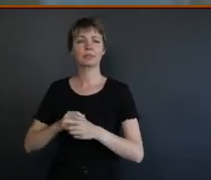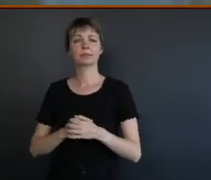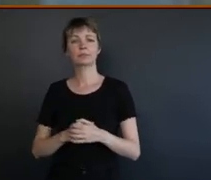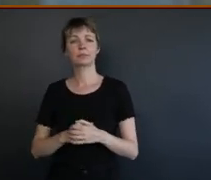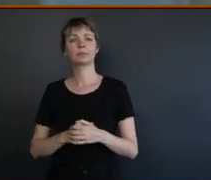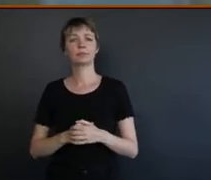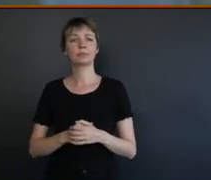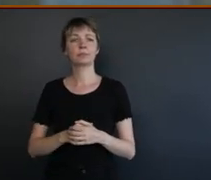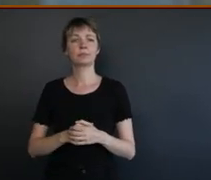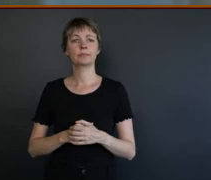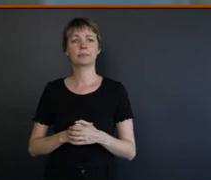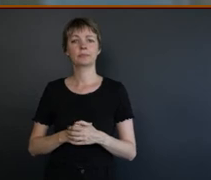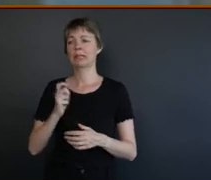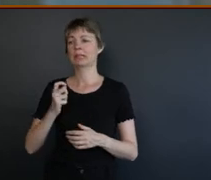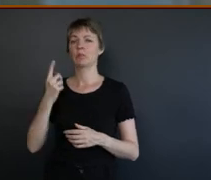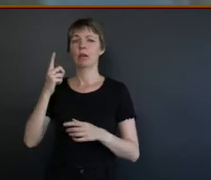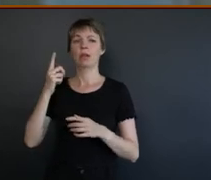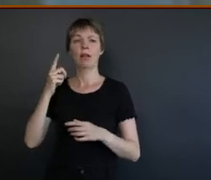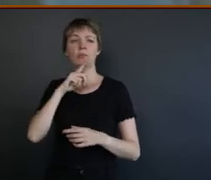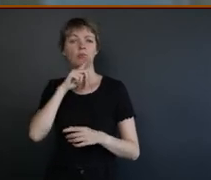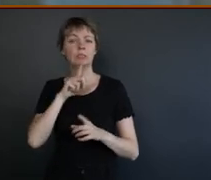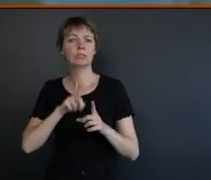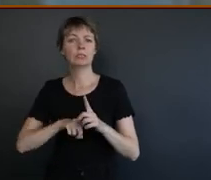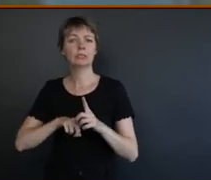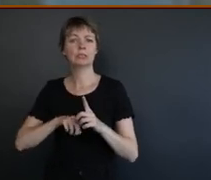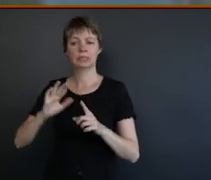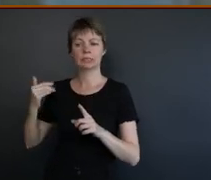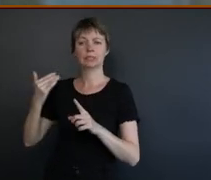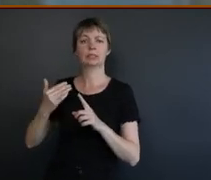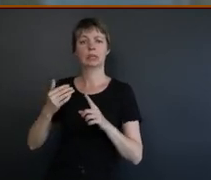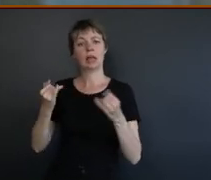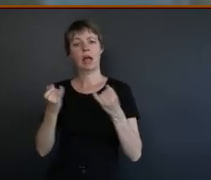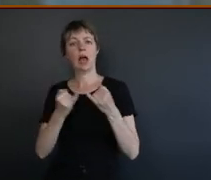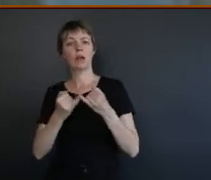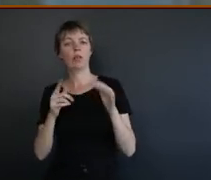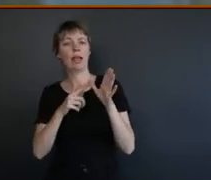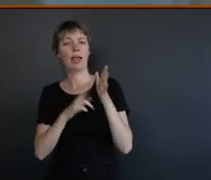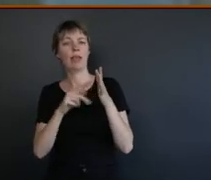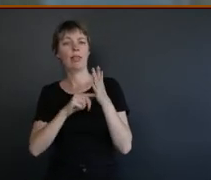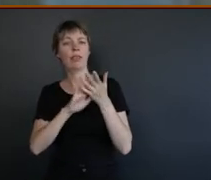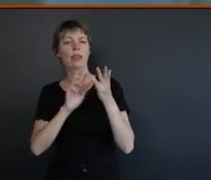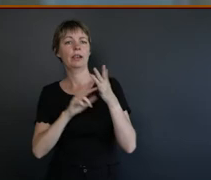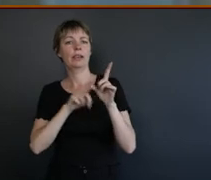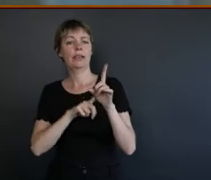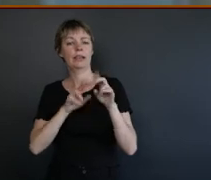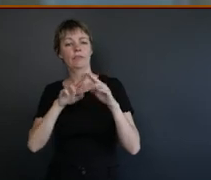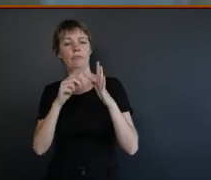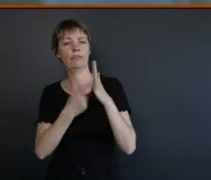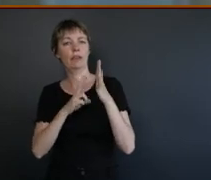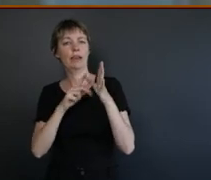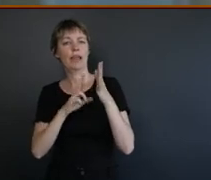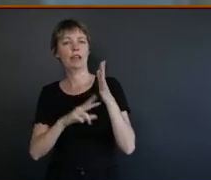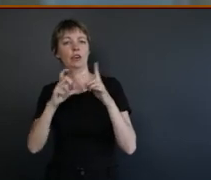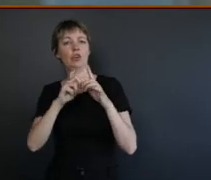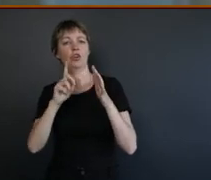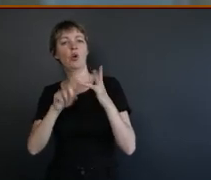you know, 100 years since Uncle Anthony Fernando went over to England and protested over there at Australia House